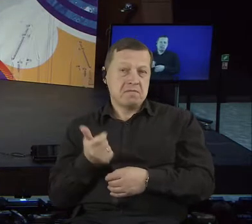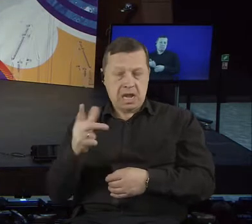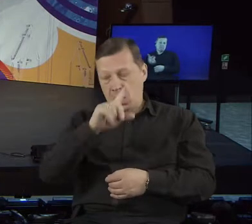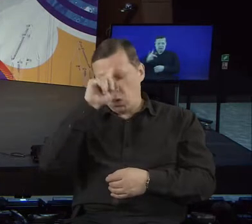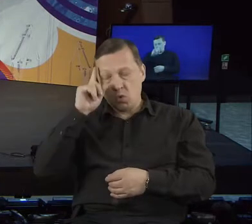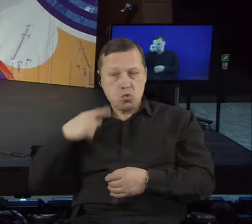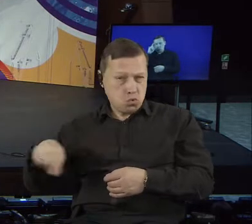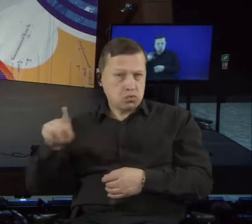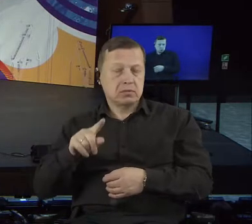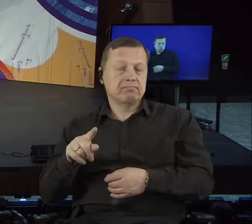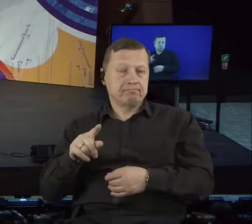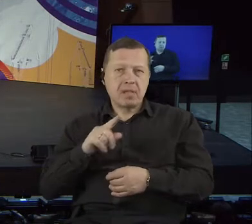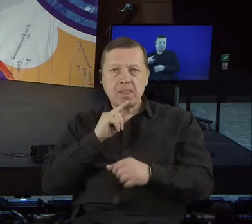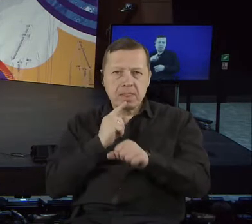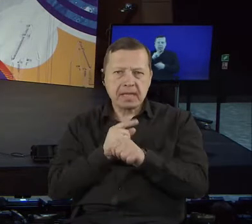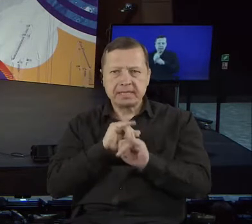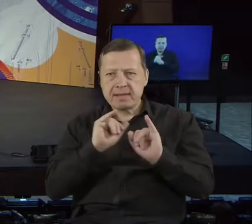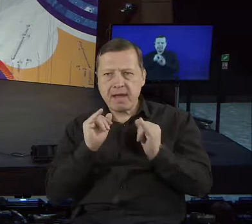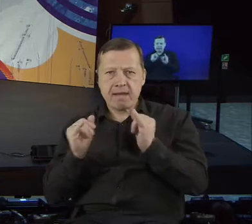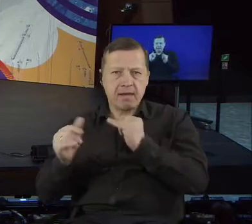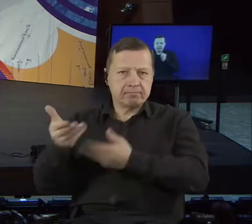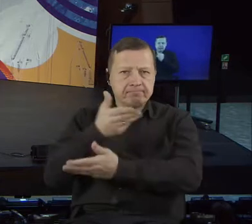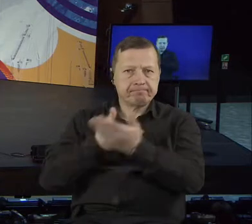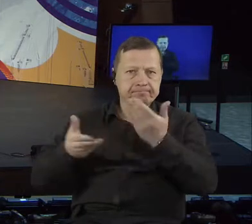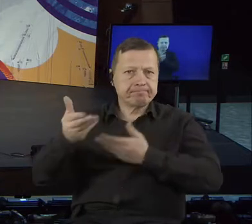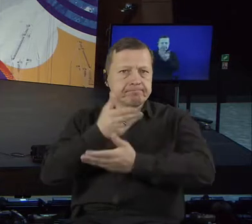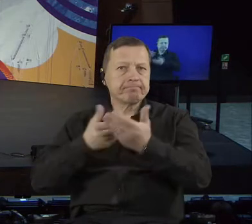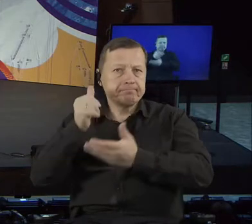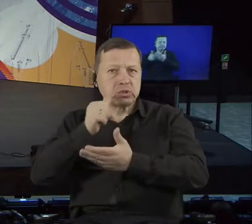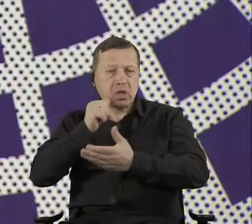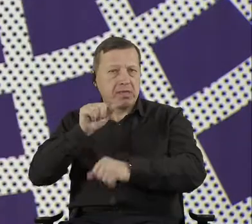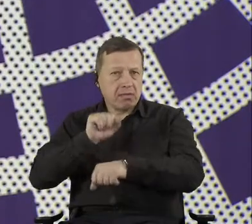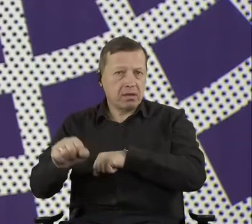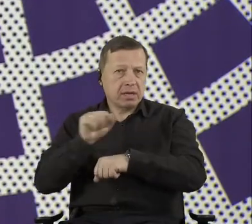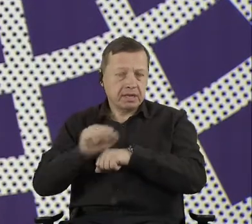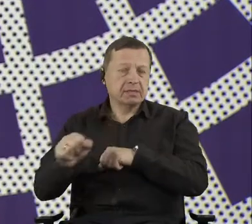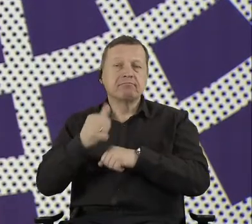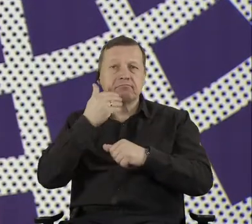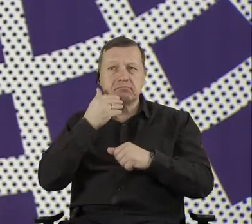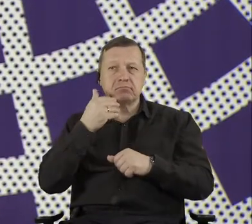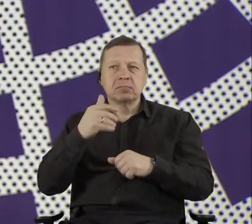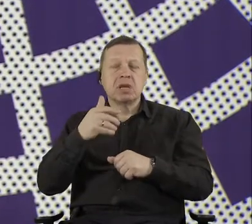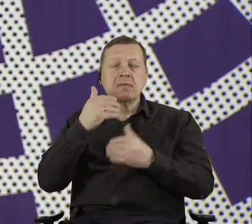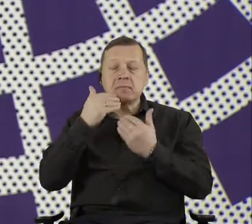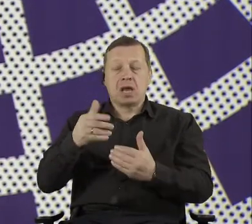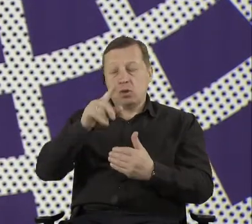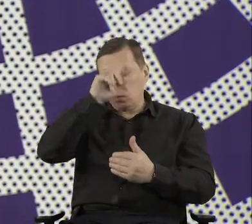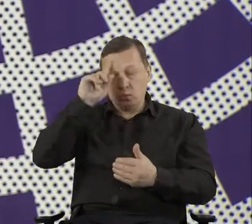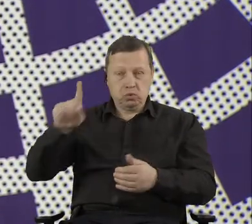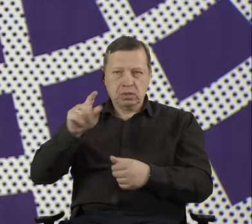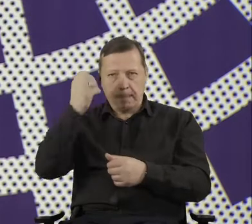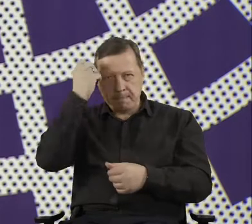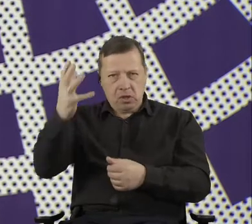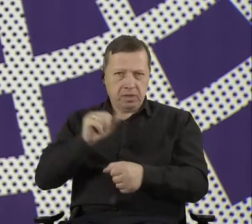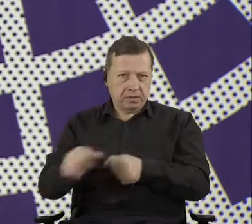things, you know, that we can get the crowd wisdom and everything through technology. But for example, take